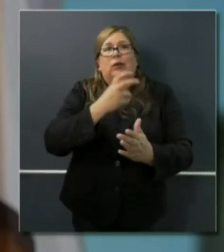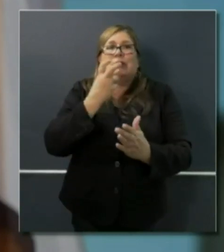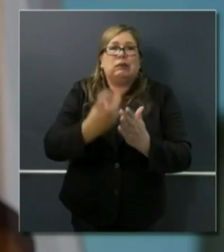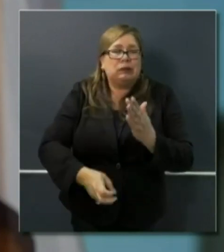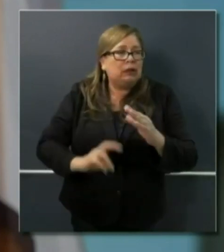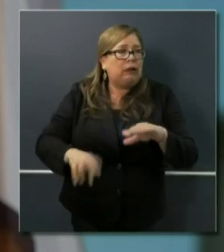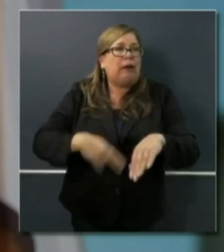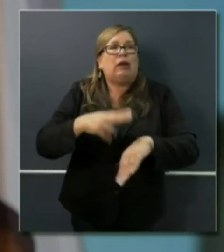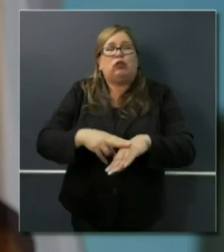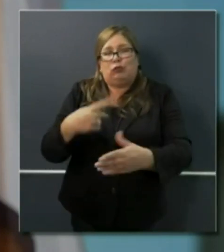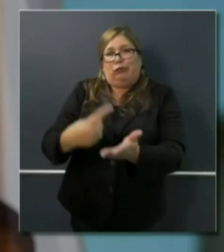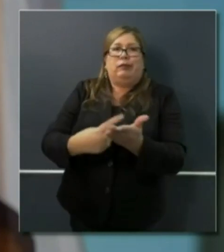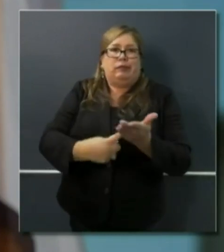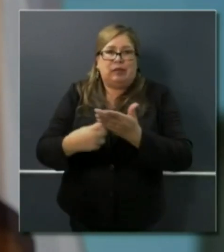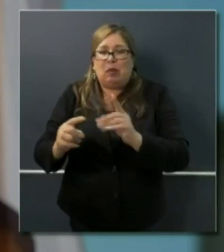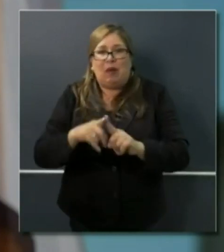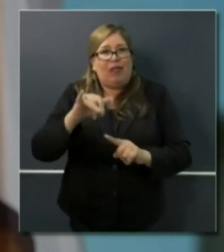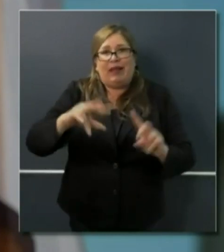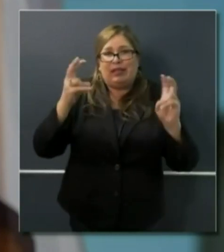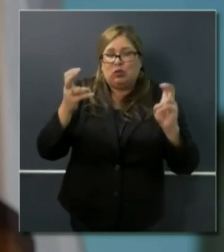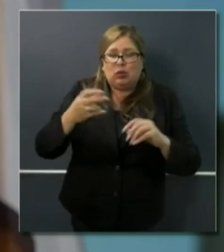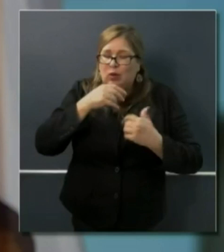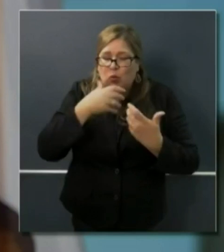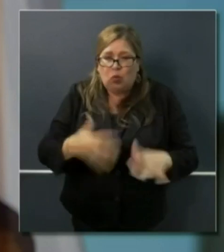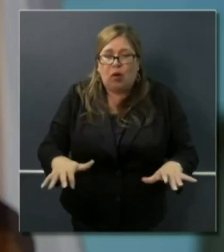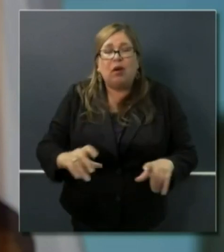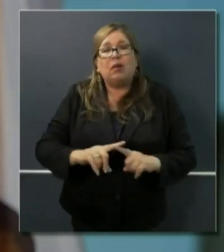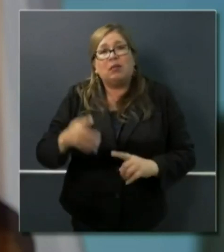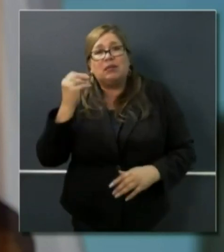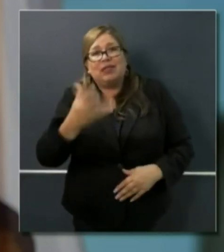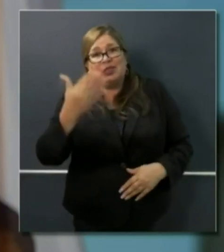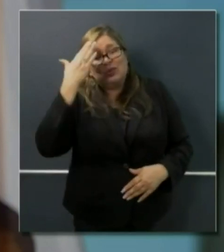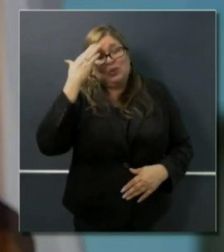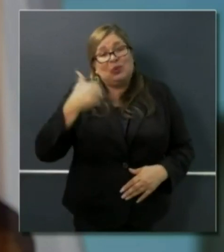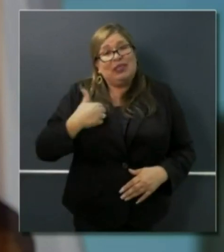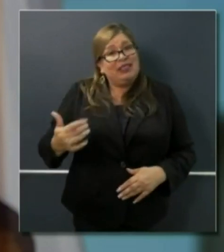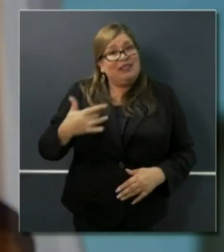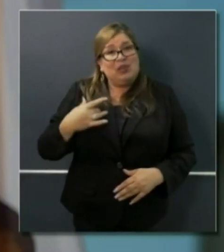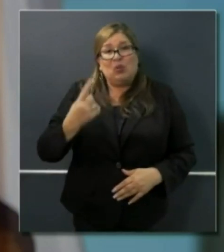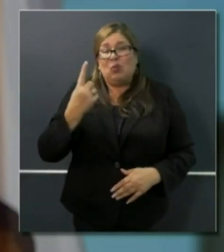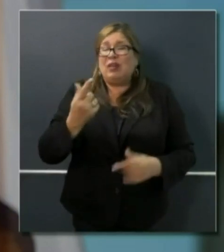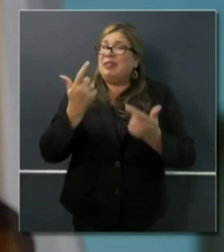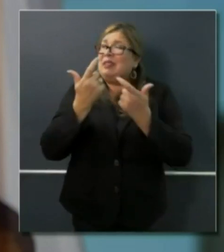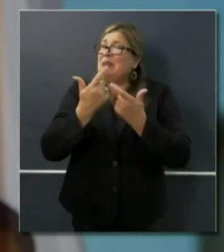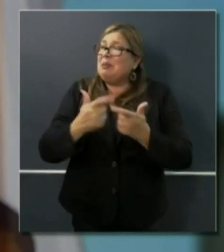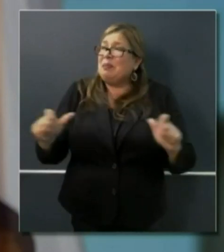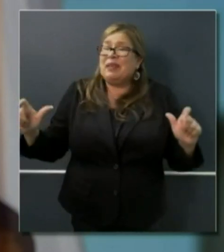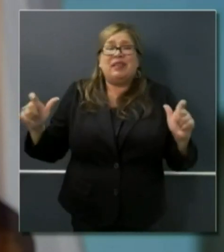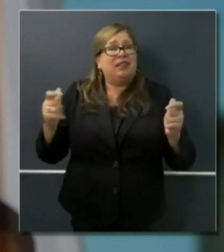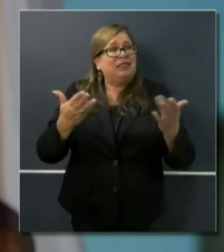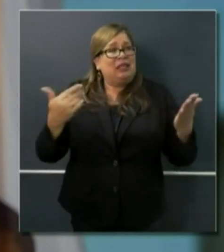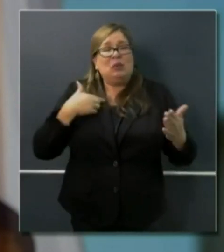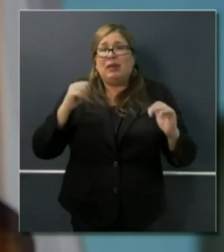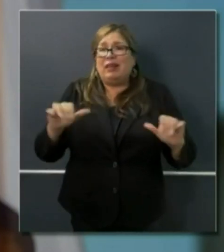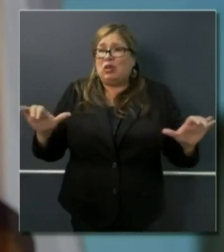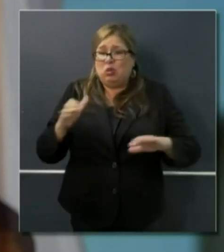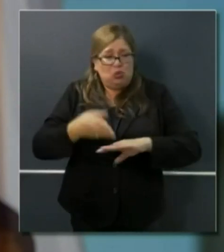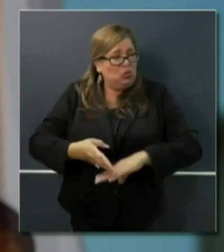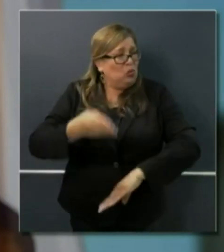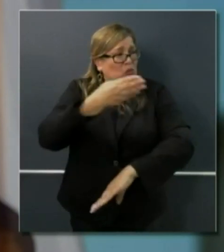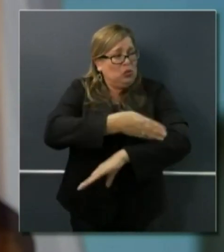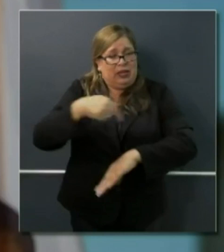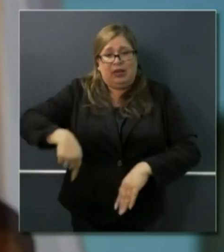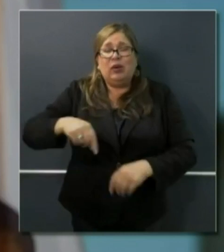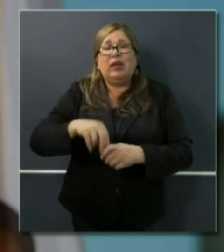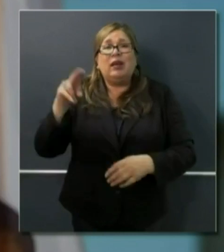frame right now, but I can just say this. I think one of the most significant things we can do in the United States of America is reimagine our